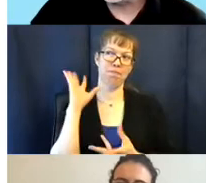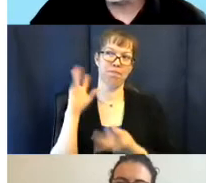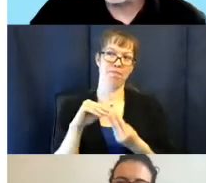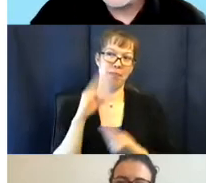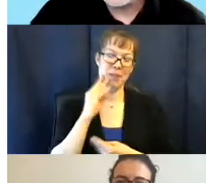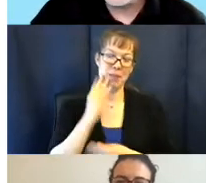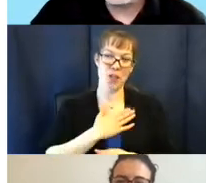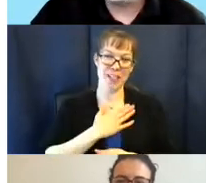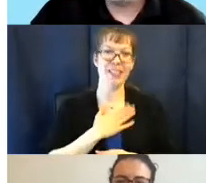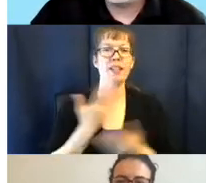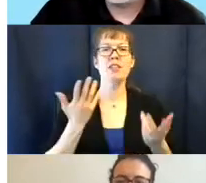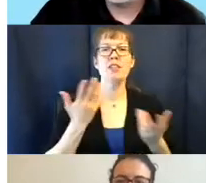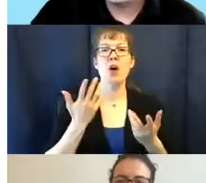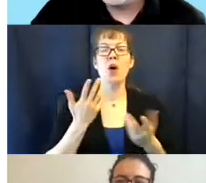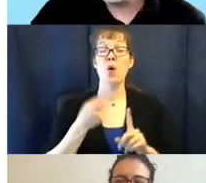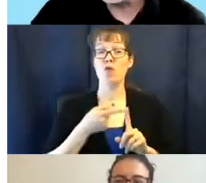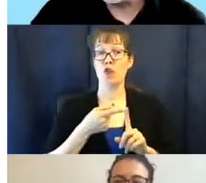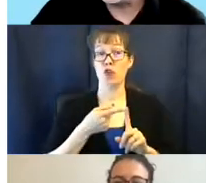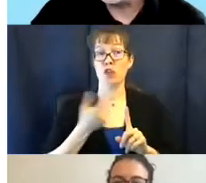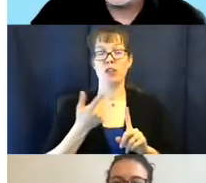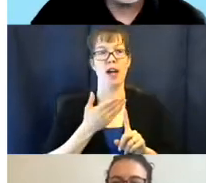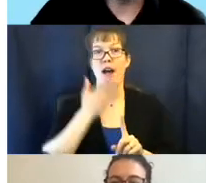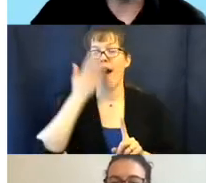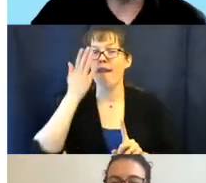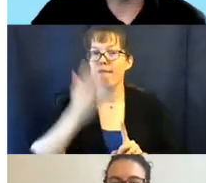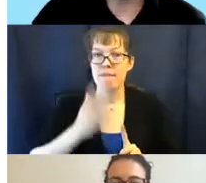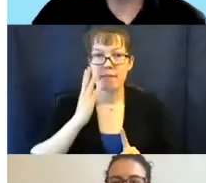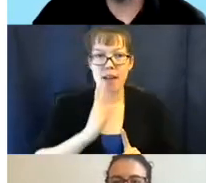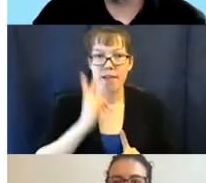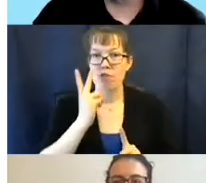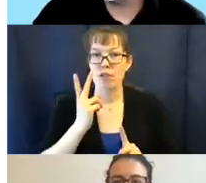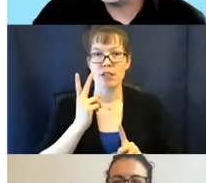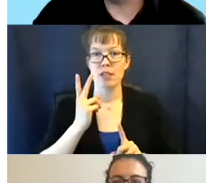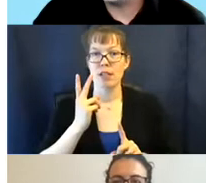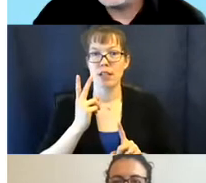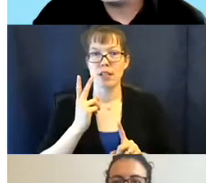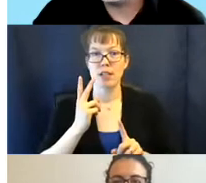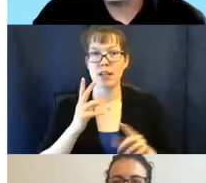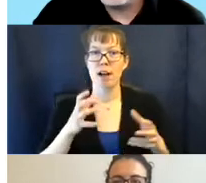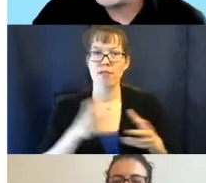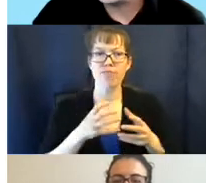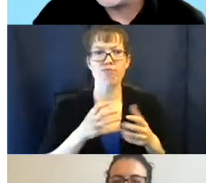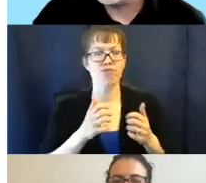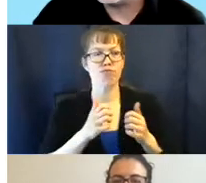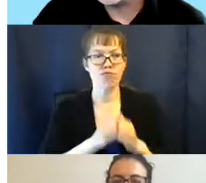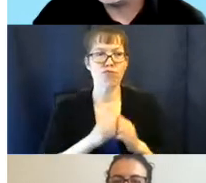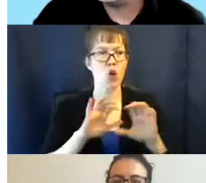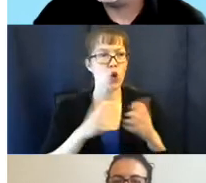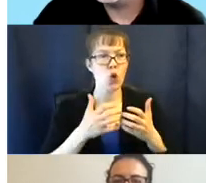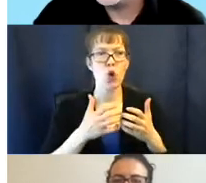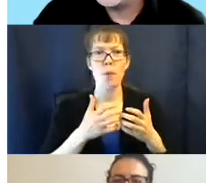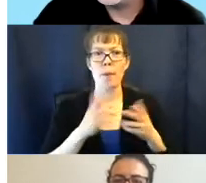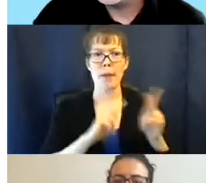One is I have never seen a tighter group of people who have never met together in